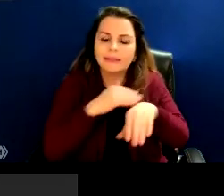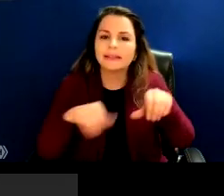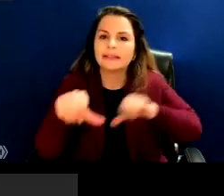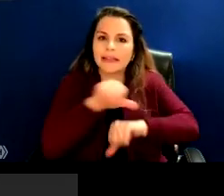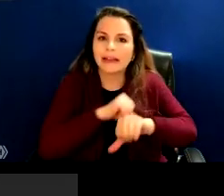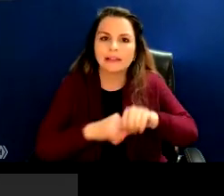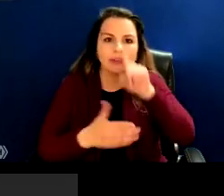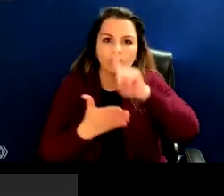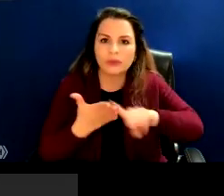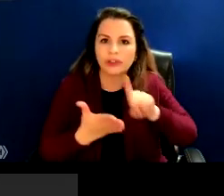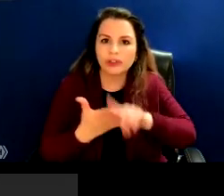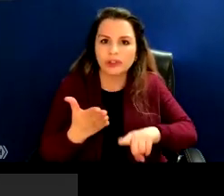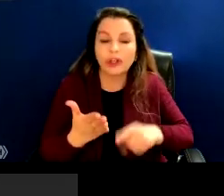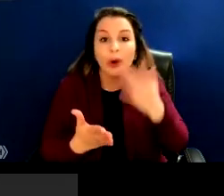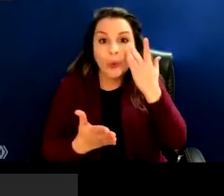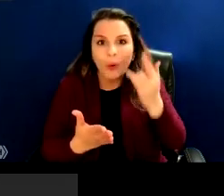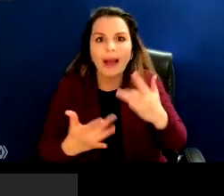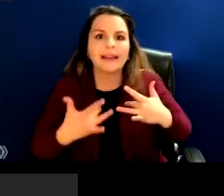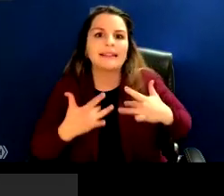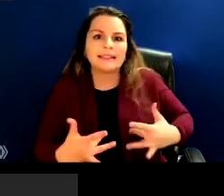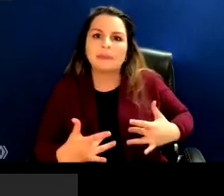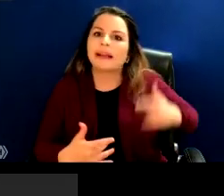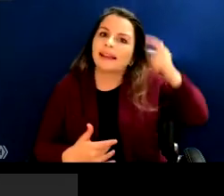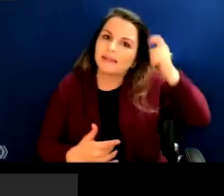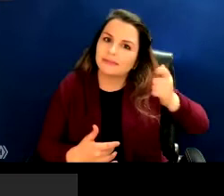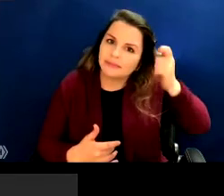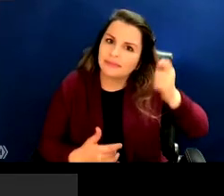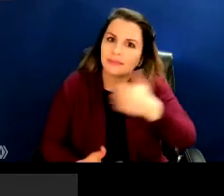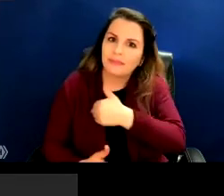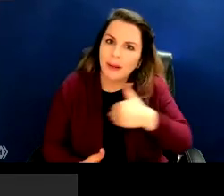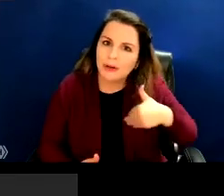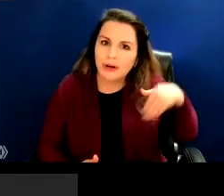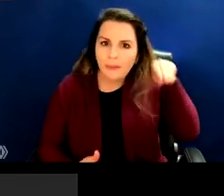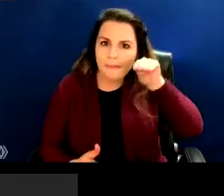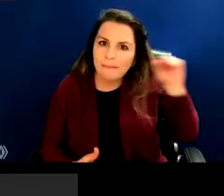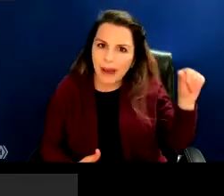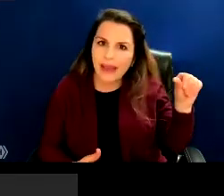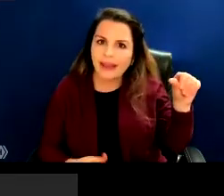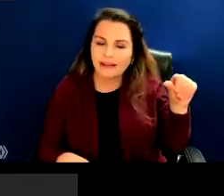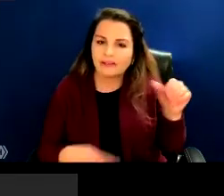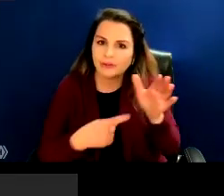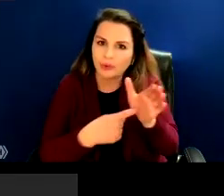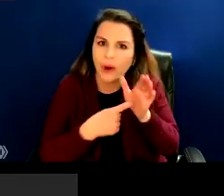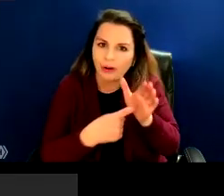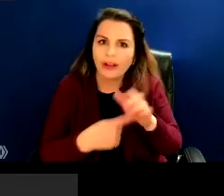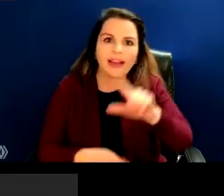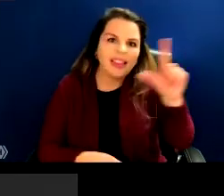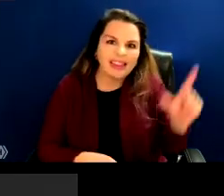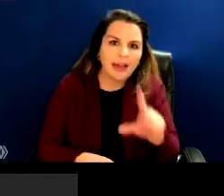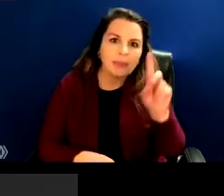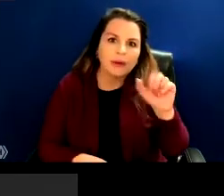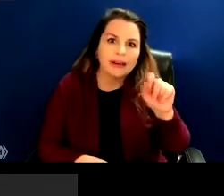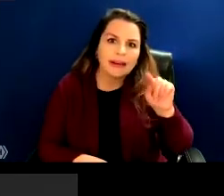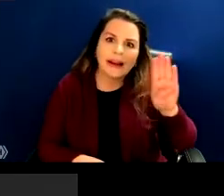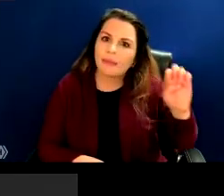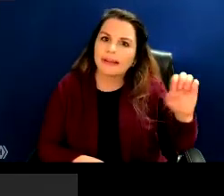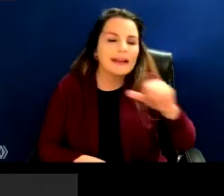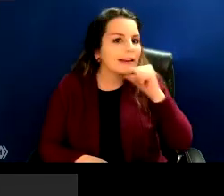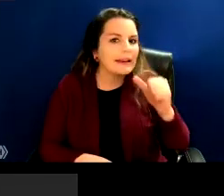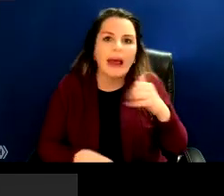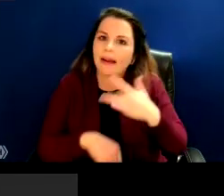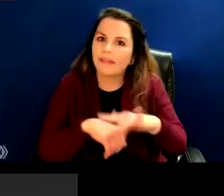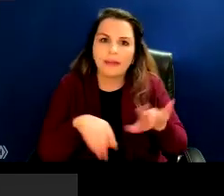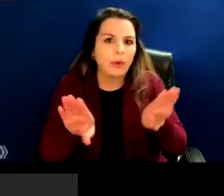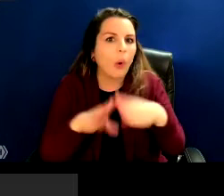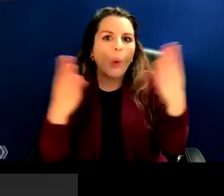most part, because much of that kind of research is sequestered away into library databases that are not available to